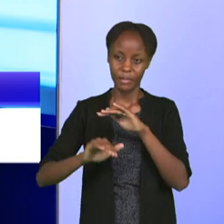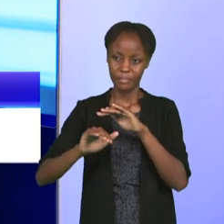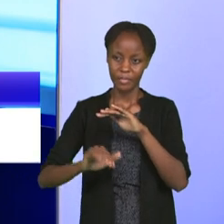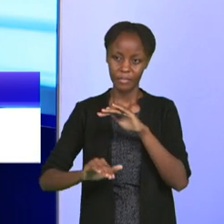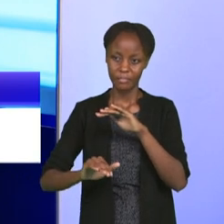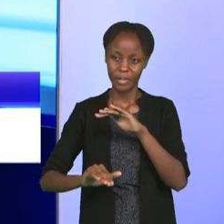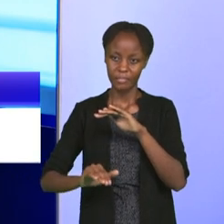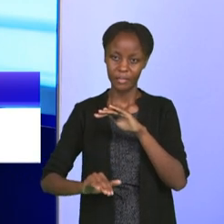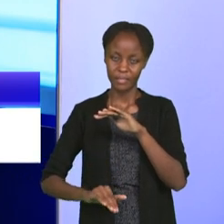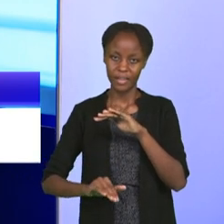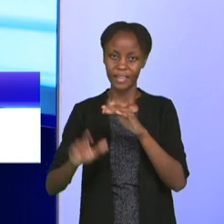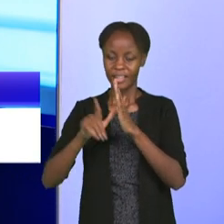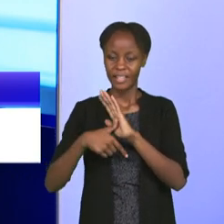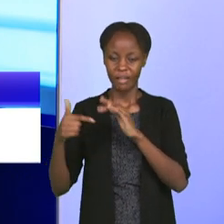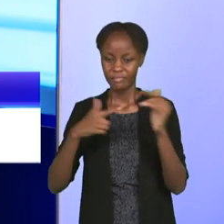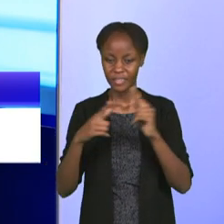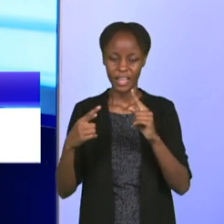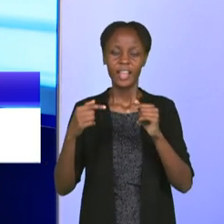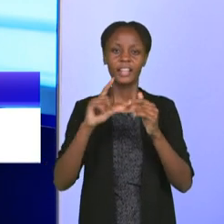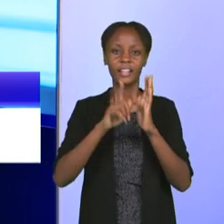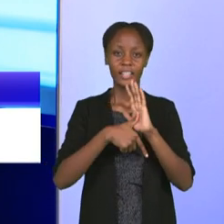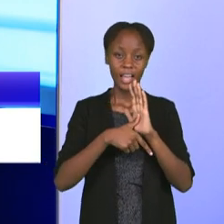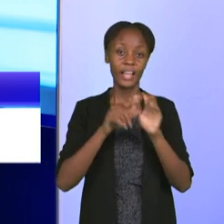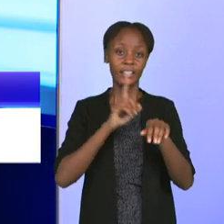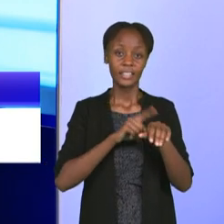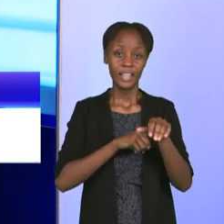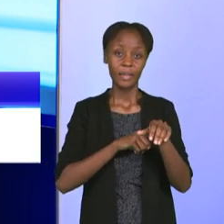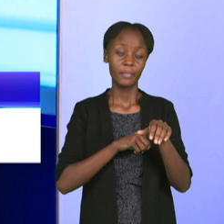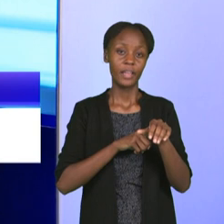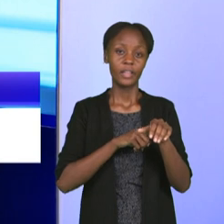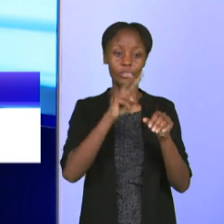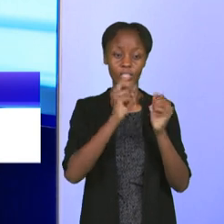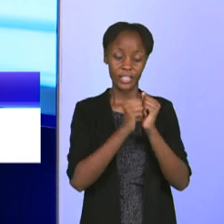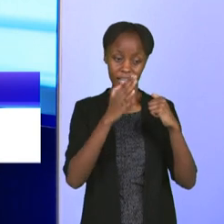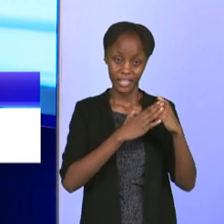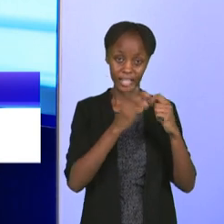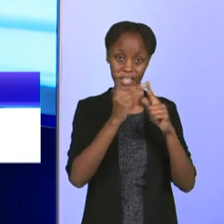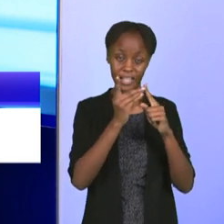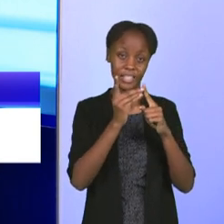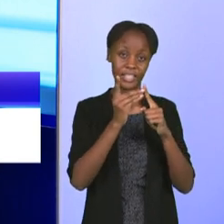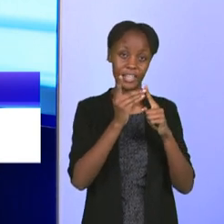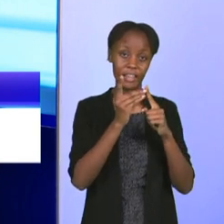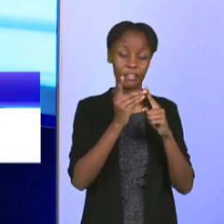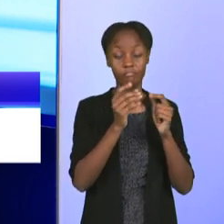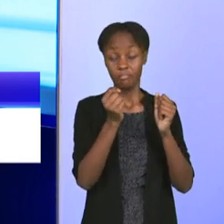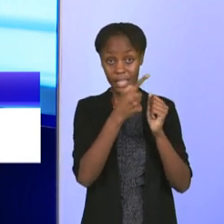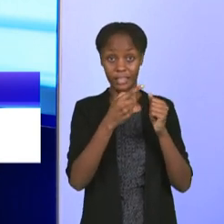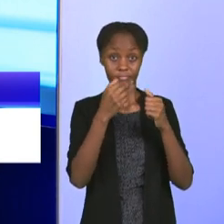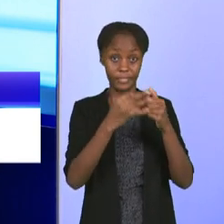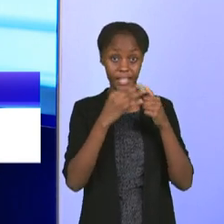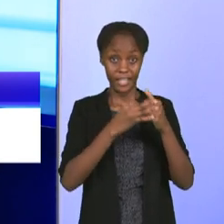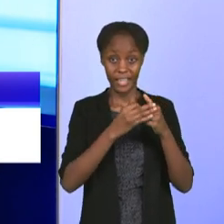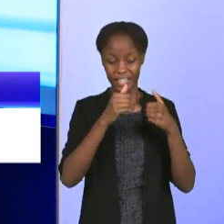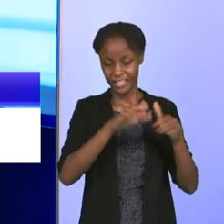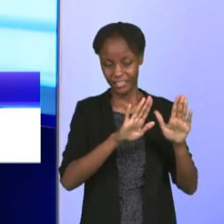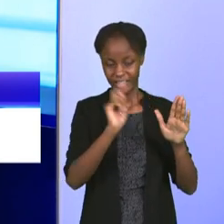this man on August, that is in 2019, he parted ways and now he is at Iquitolo Guinea as